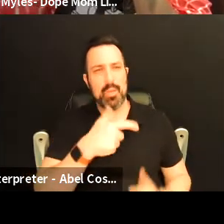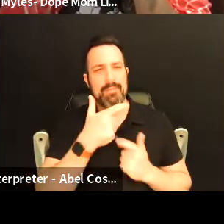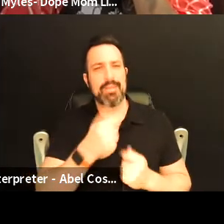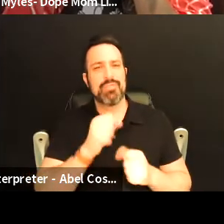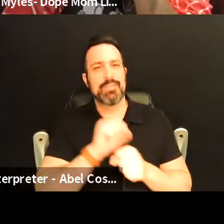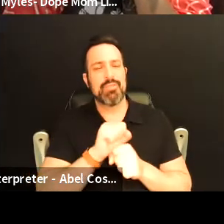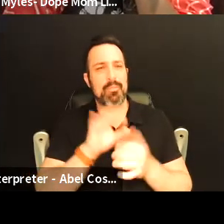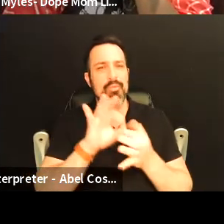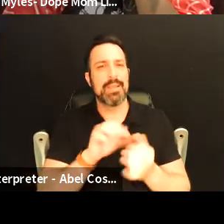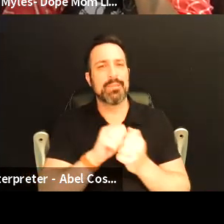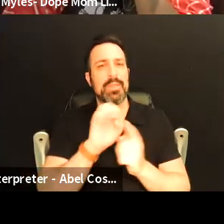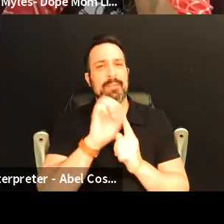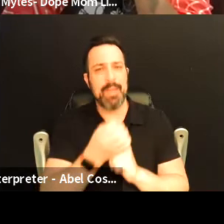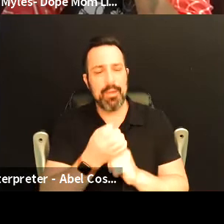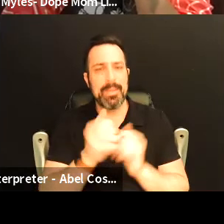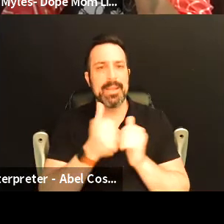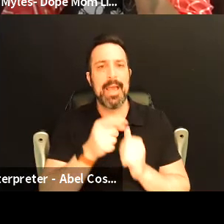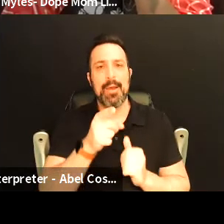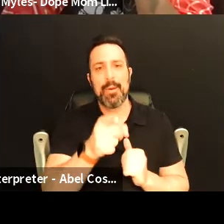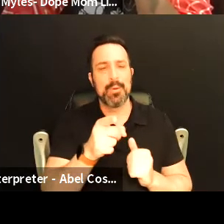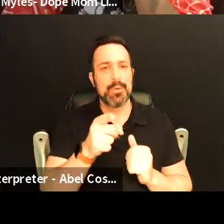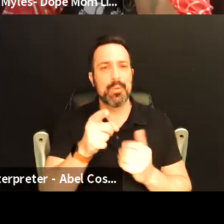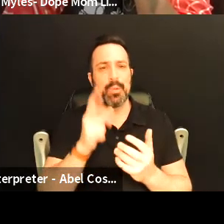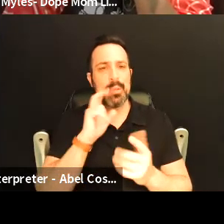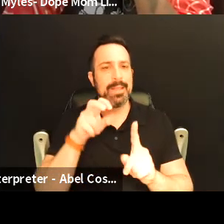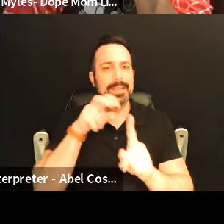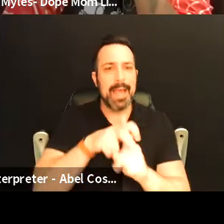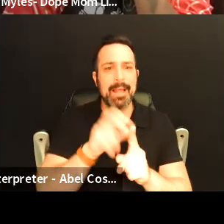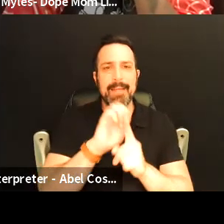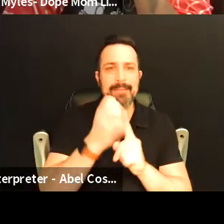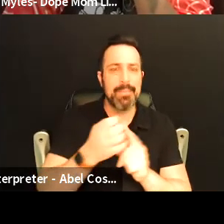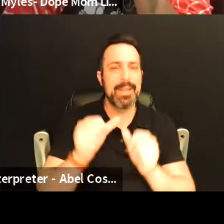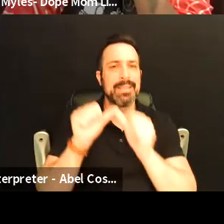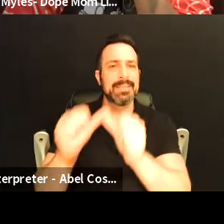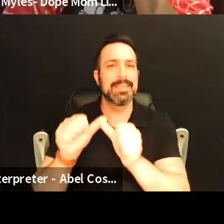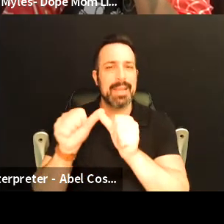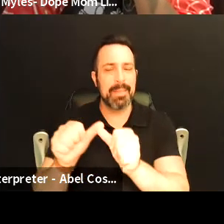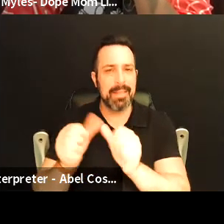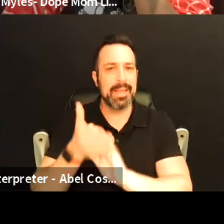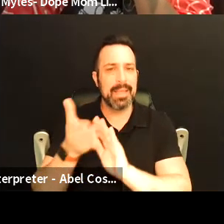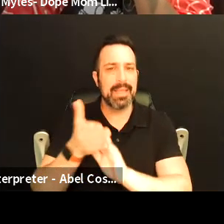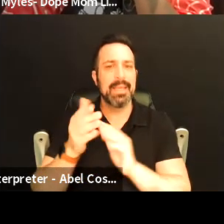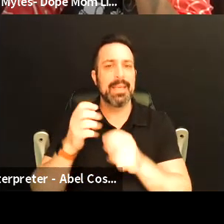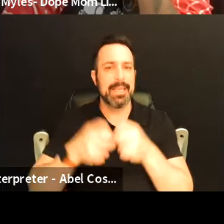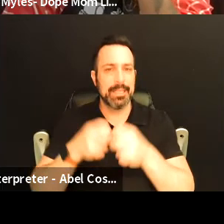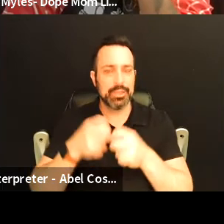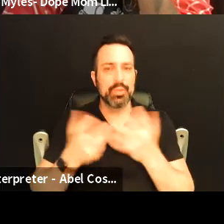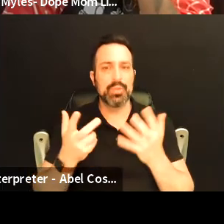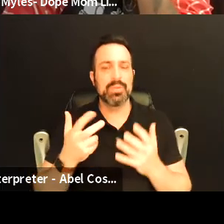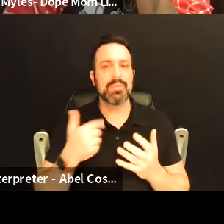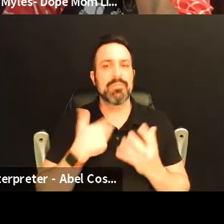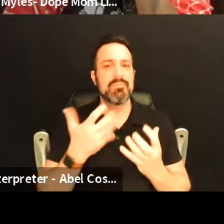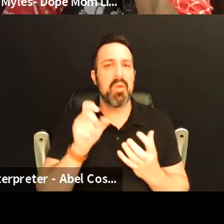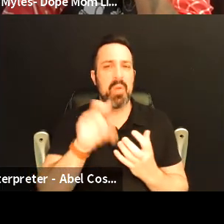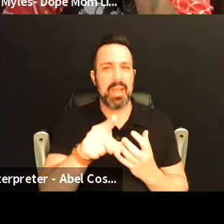relates to the environment and how you sort of you know tackle in these environmental and sustainable state sustainability issues I want